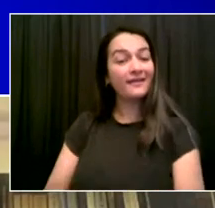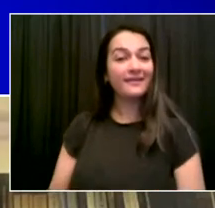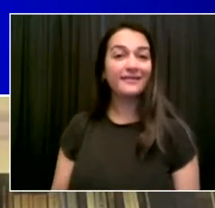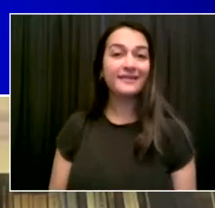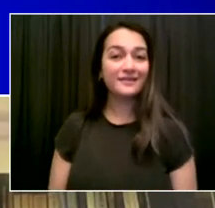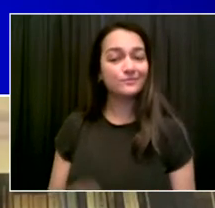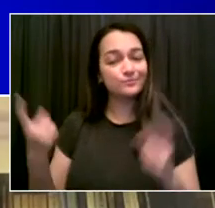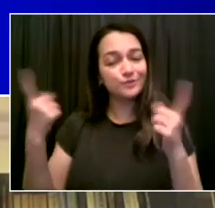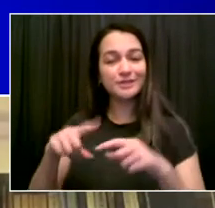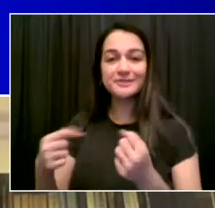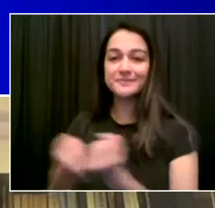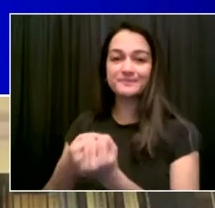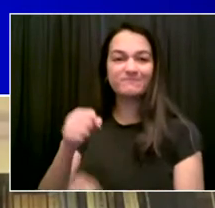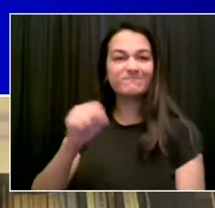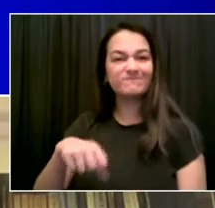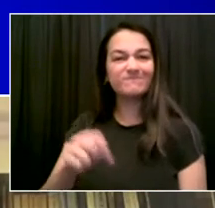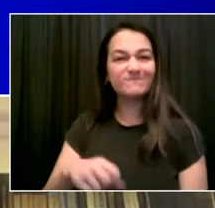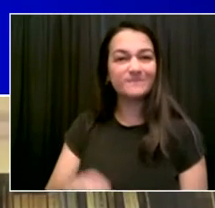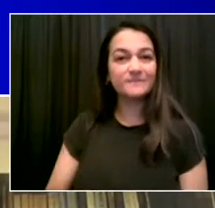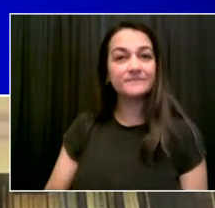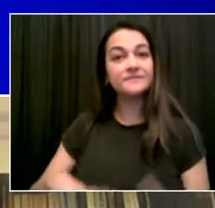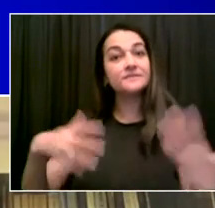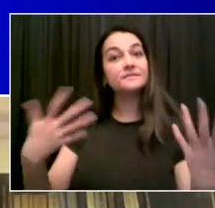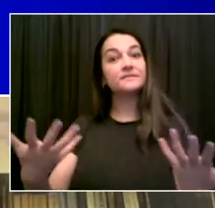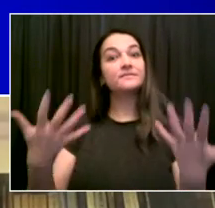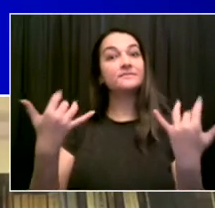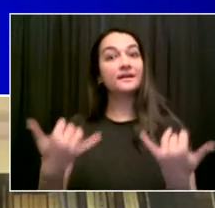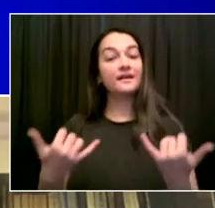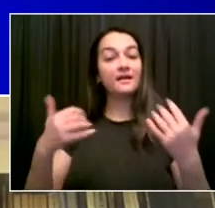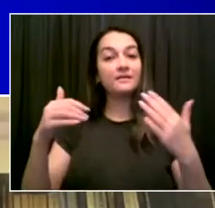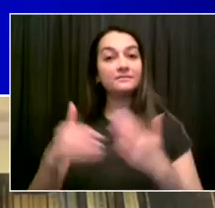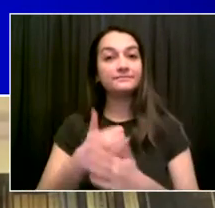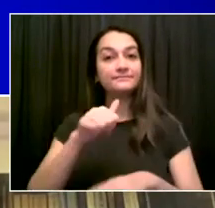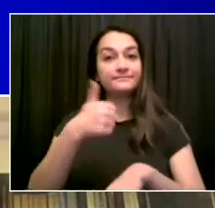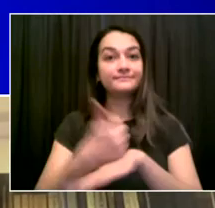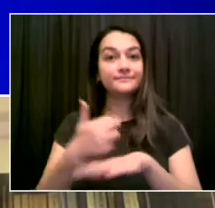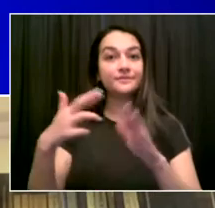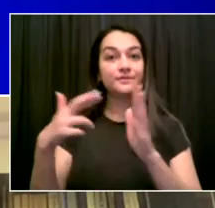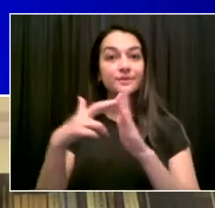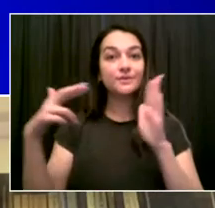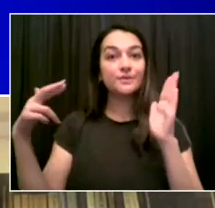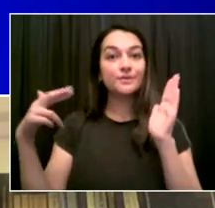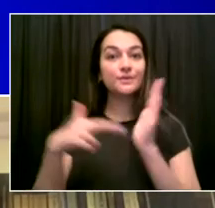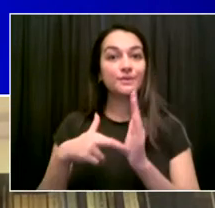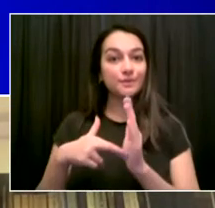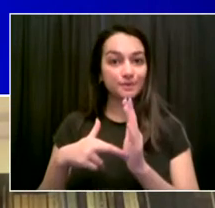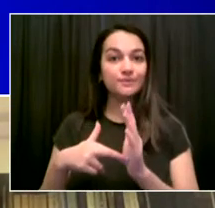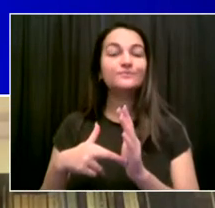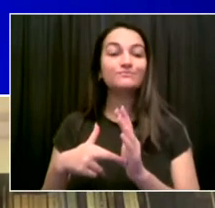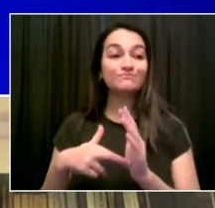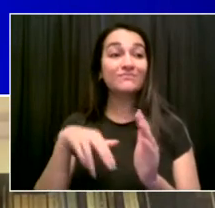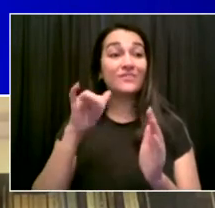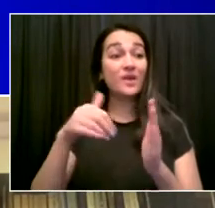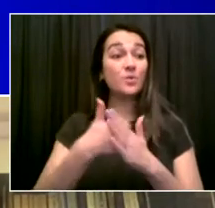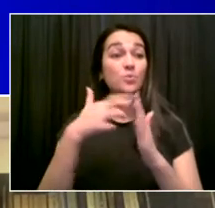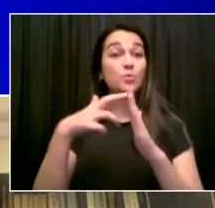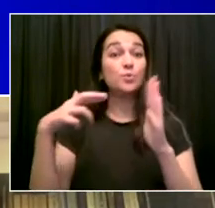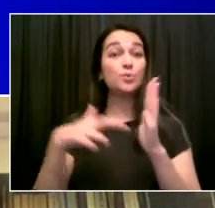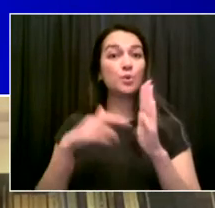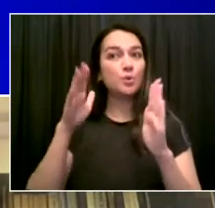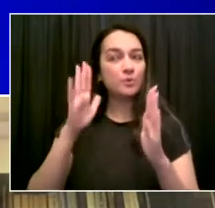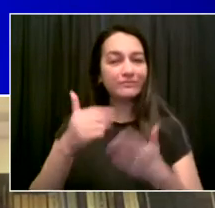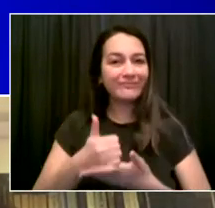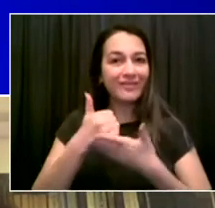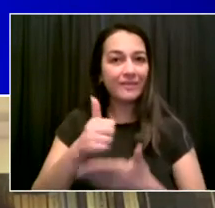And I really appreciate your point, too. This will clarify things. And it will just help us at a crucial, sensitive moment. So